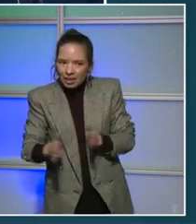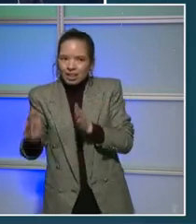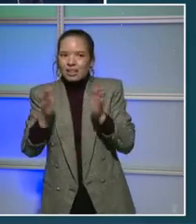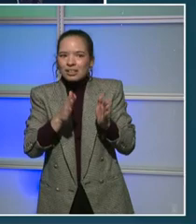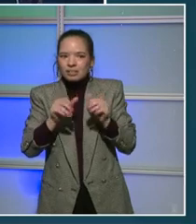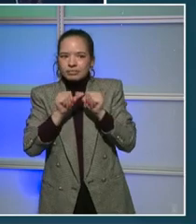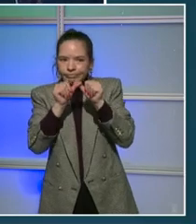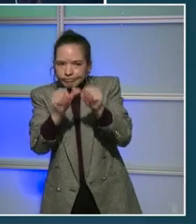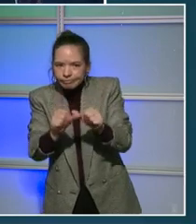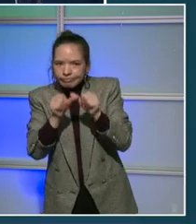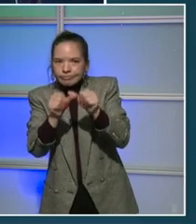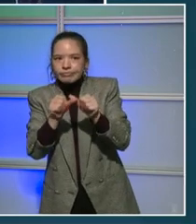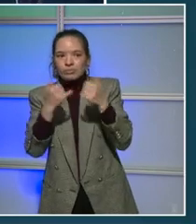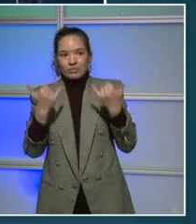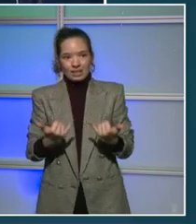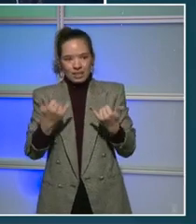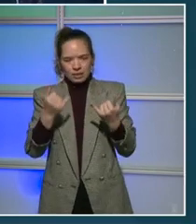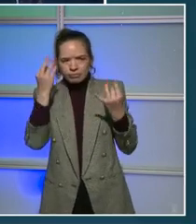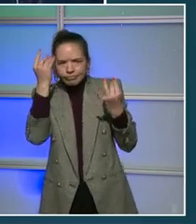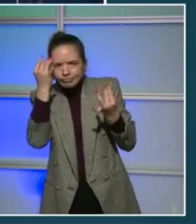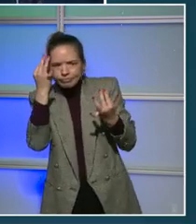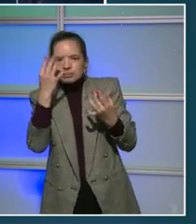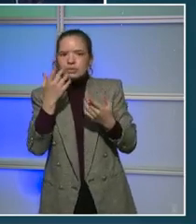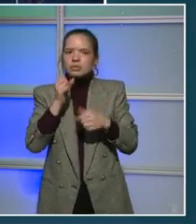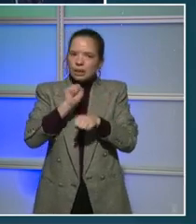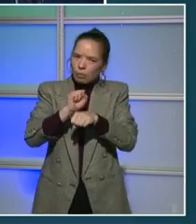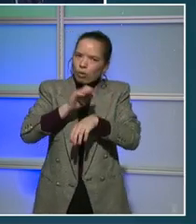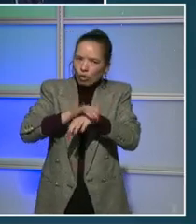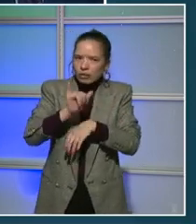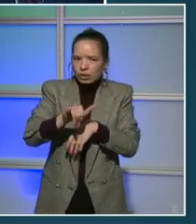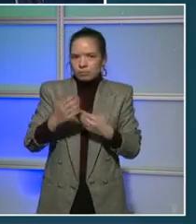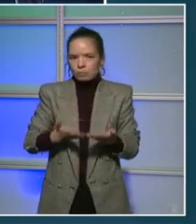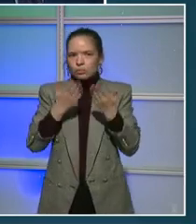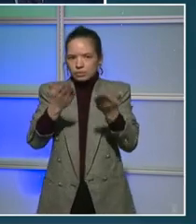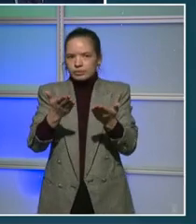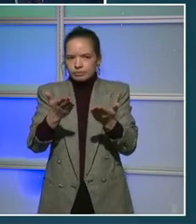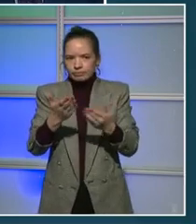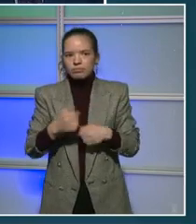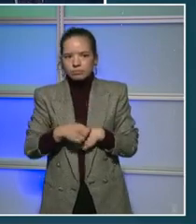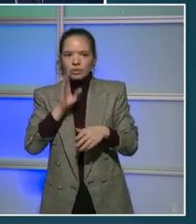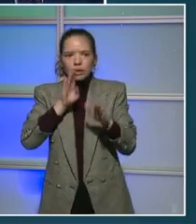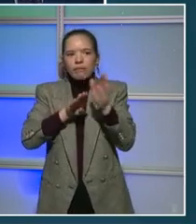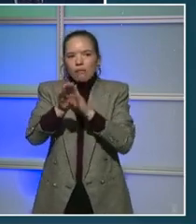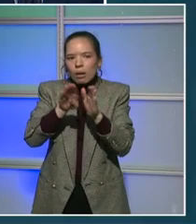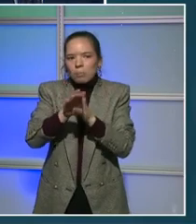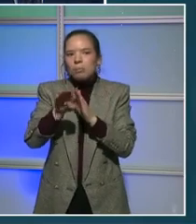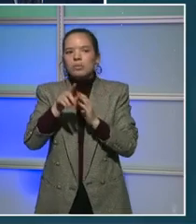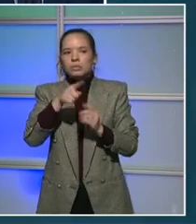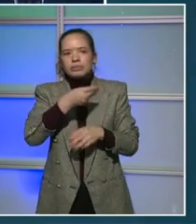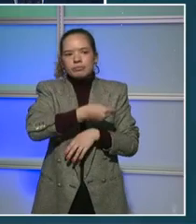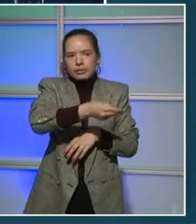We will get that proposal to our budget director and our city administrator, and that proposal will eventually flow to the mayor.